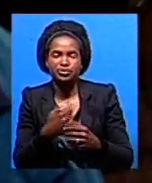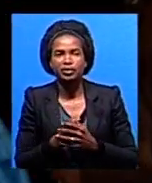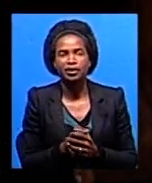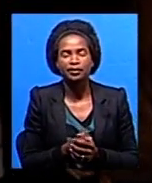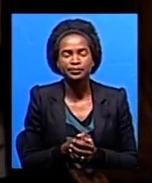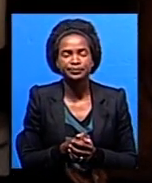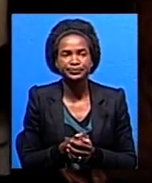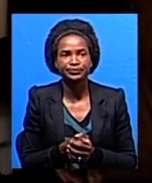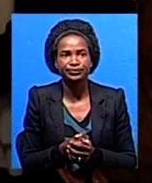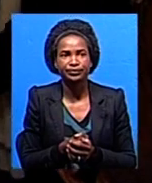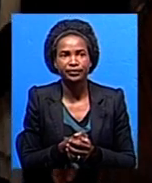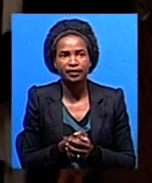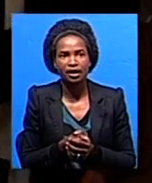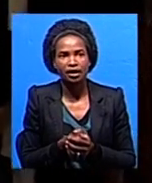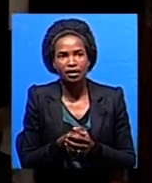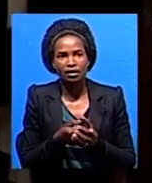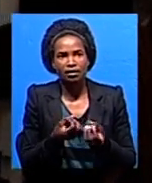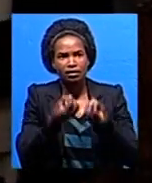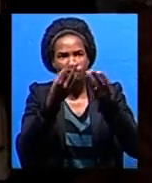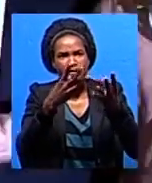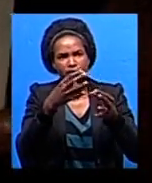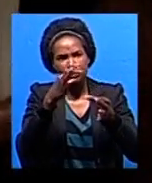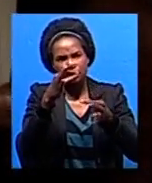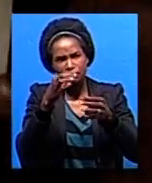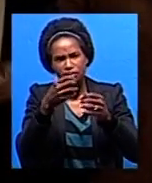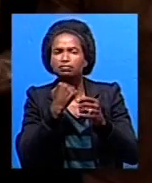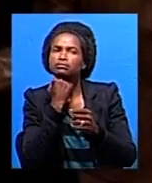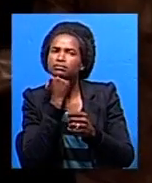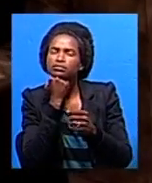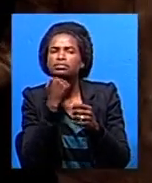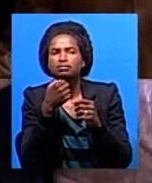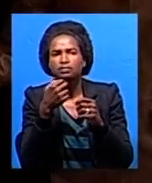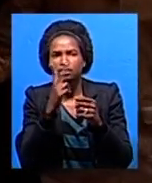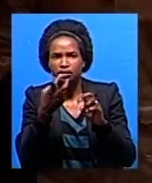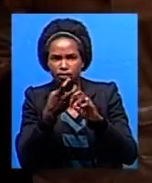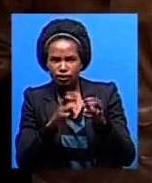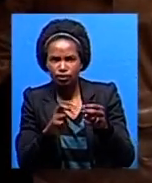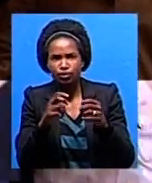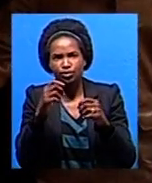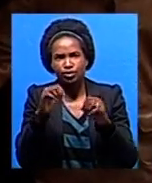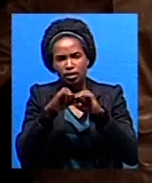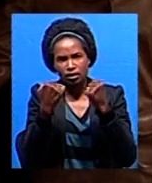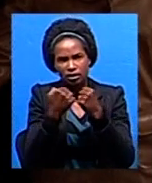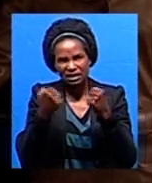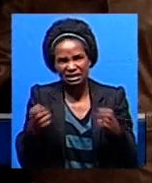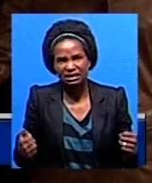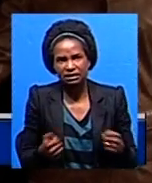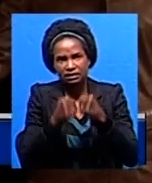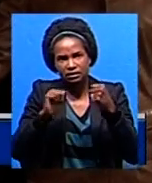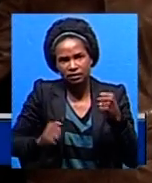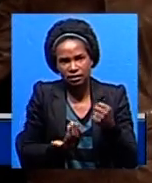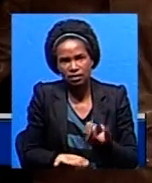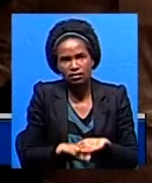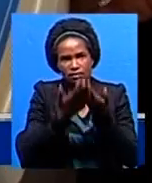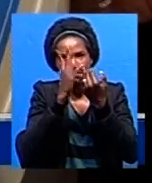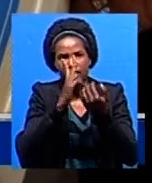The handing over of this rehabilitation equipment is part of the Motor Vehicle Accident Fund objectives to assist persons